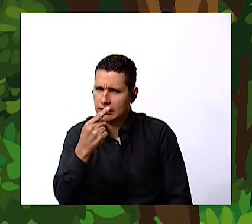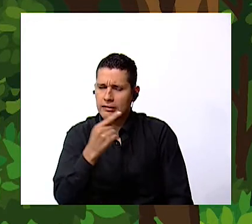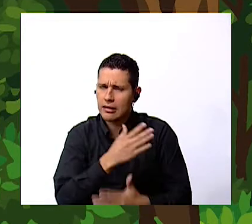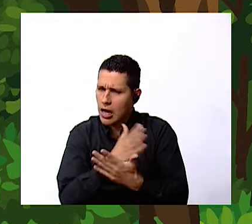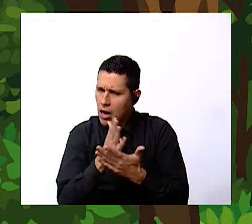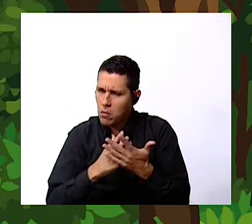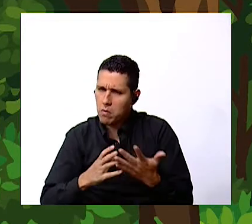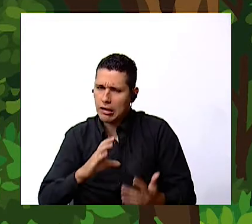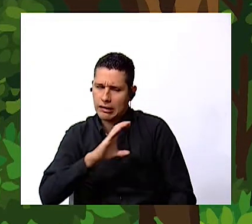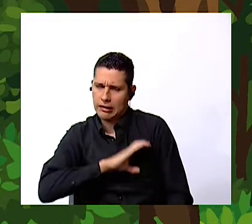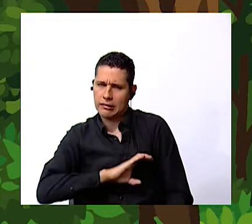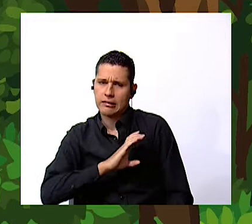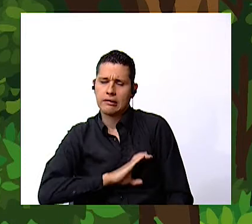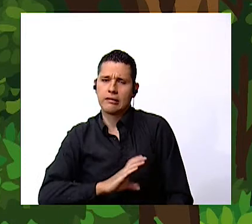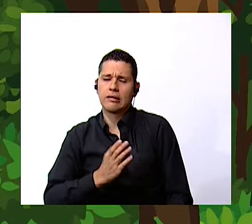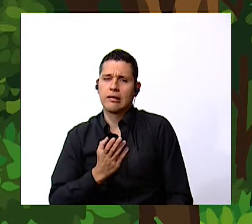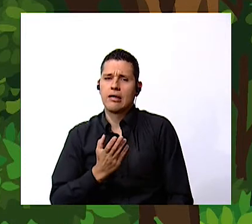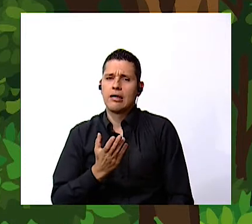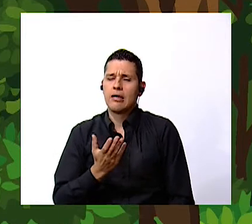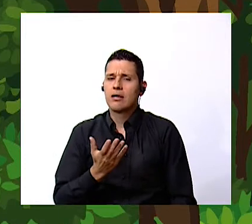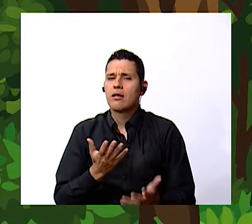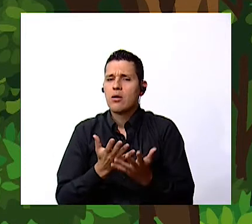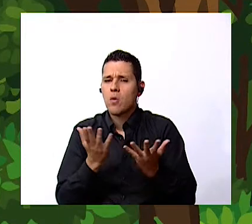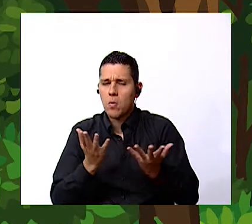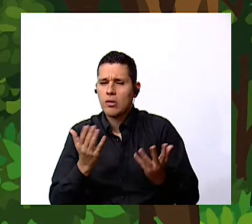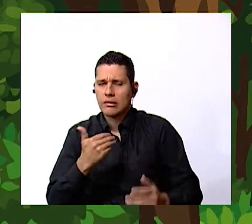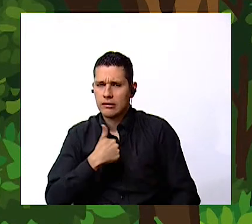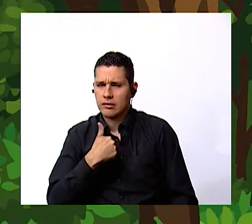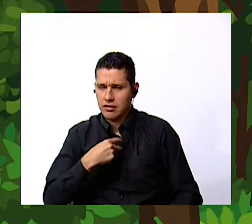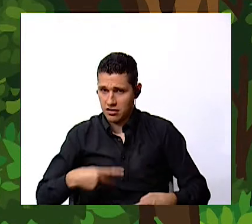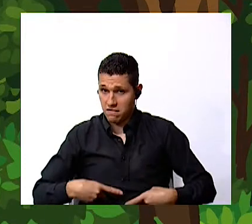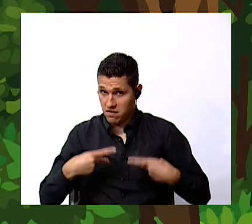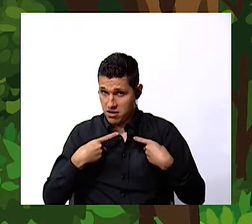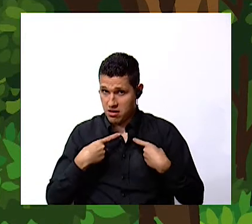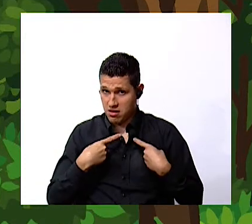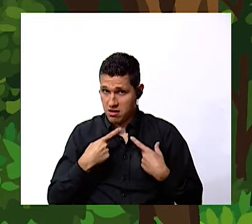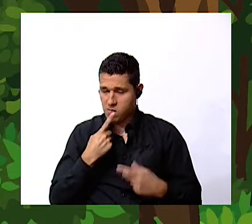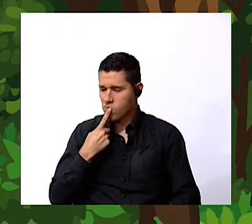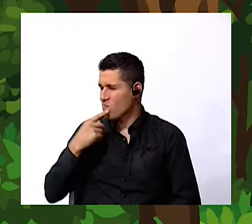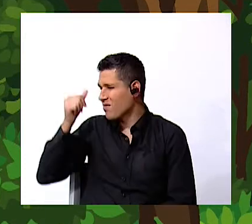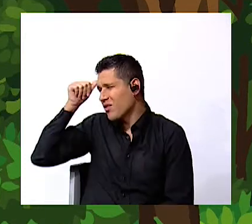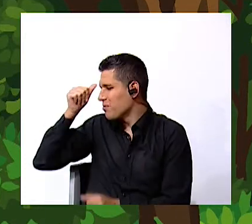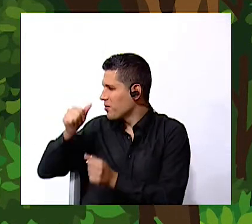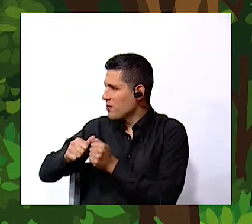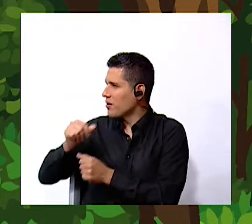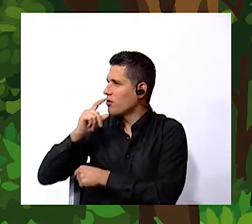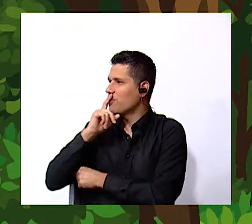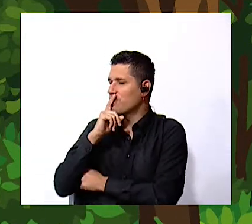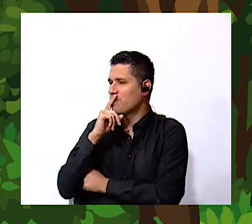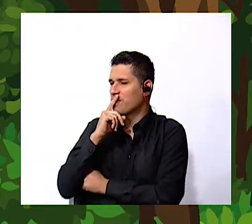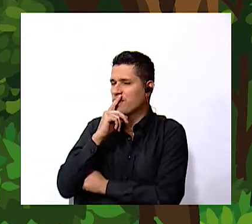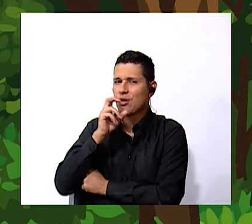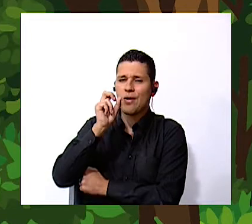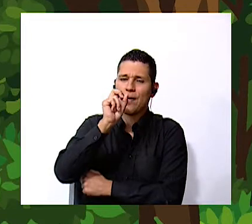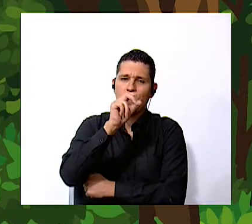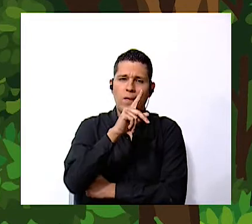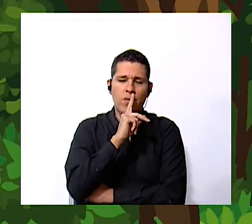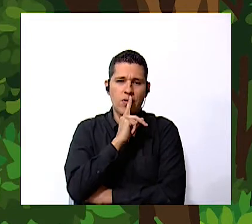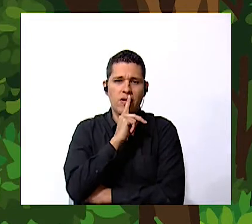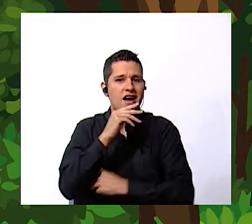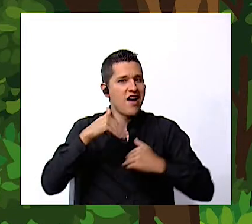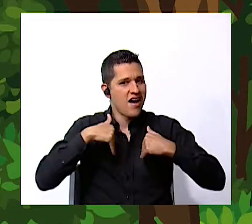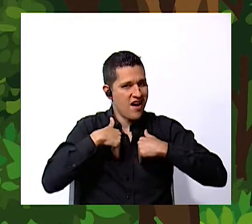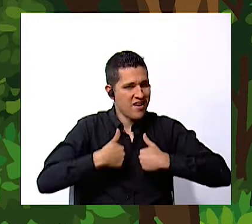things well let's see i don't remember and for instance where do animals